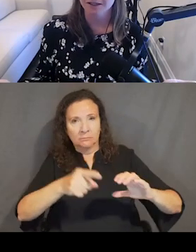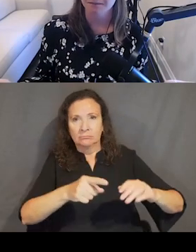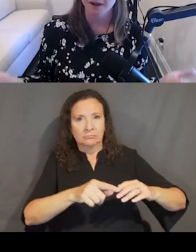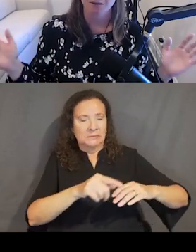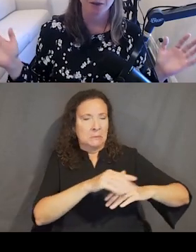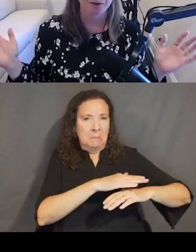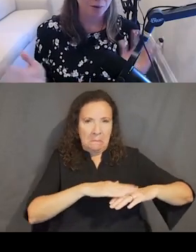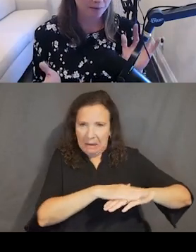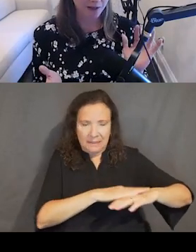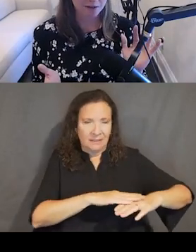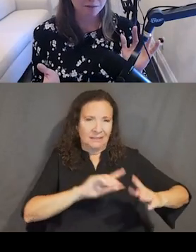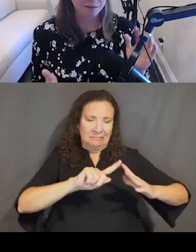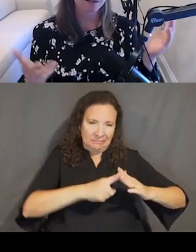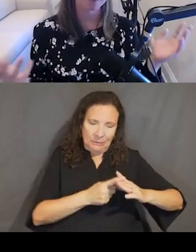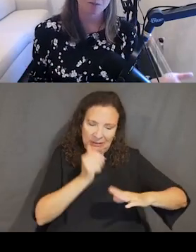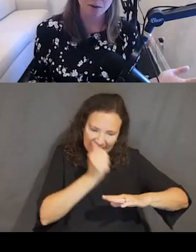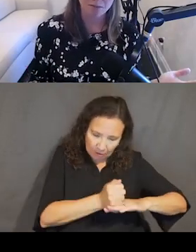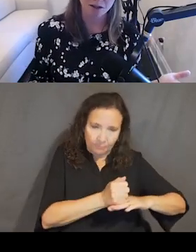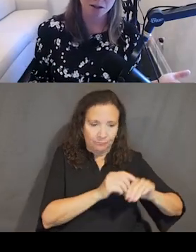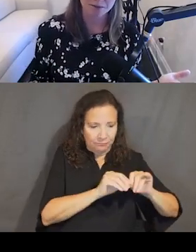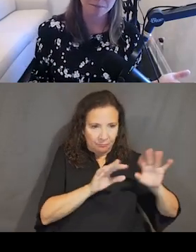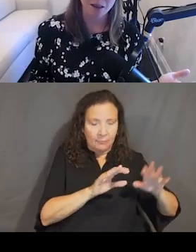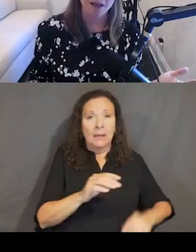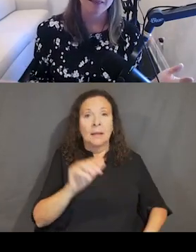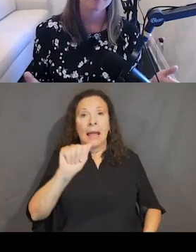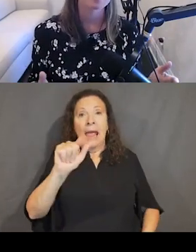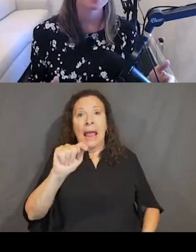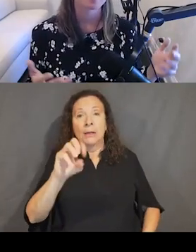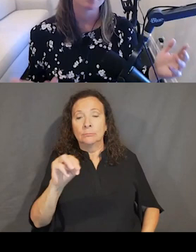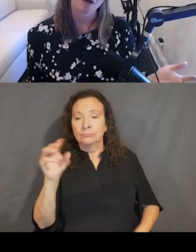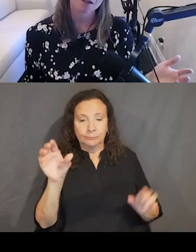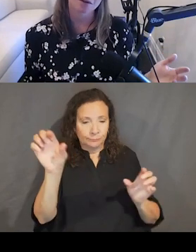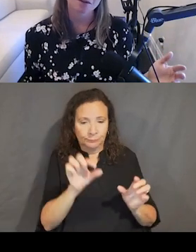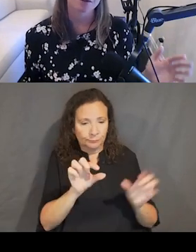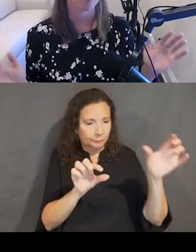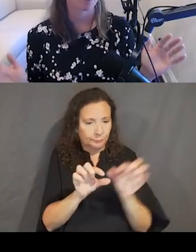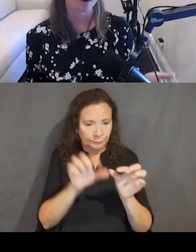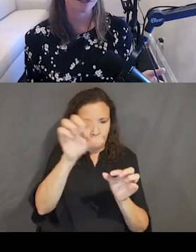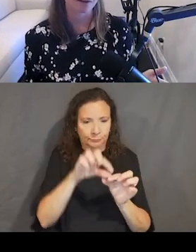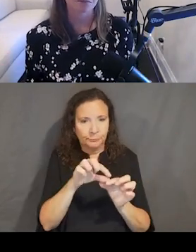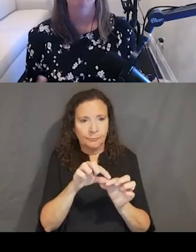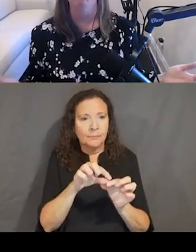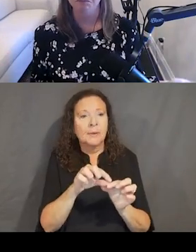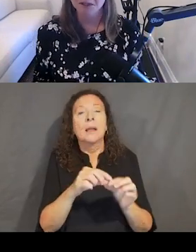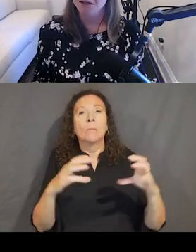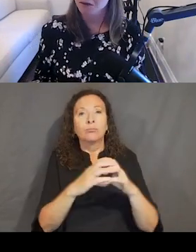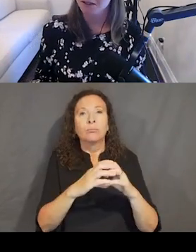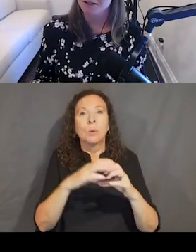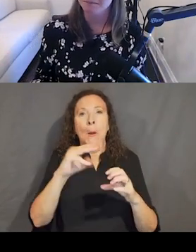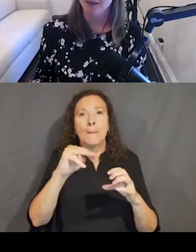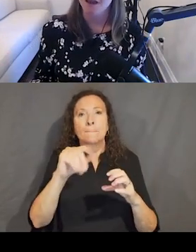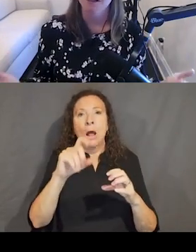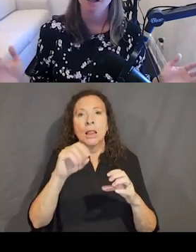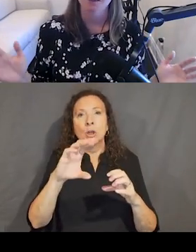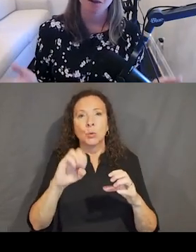of atoms and we throw them together, well, you get a molecule. And then if you were to take a couple of molecules, you throw them together, you get an